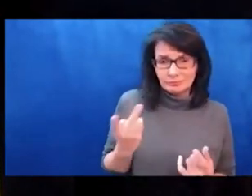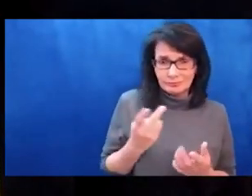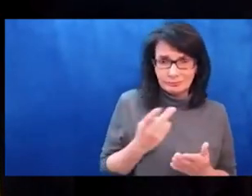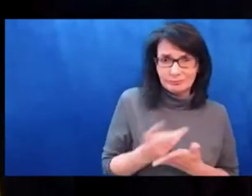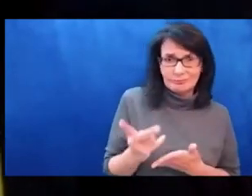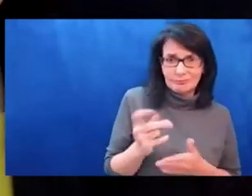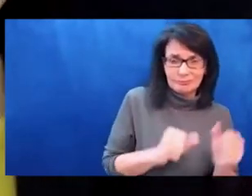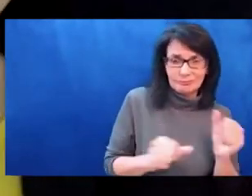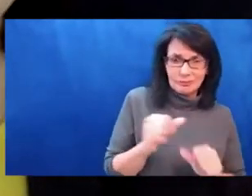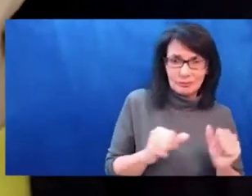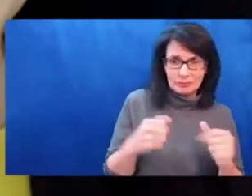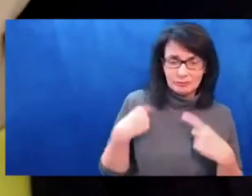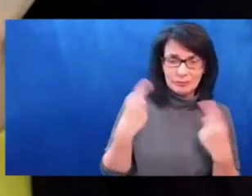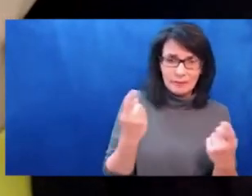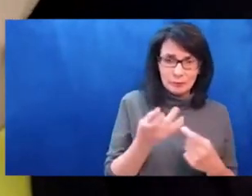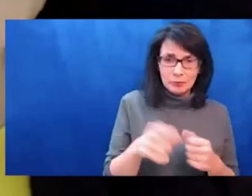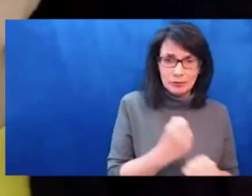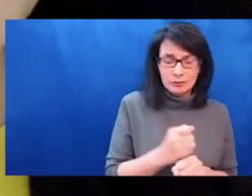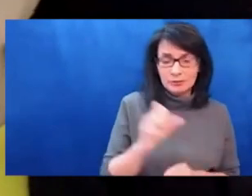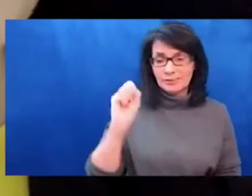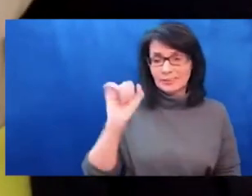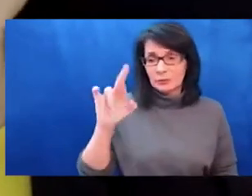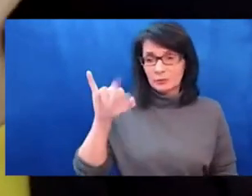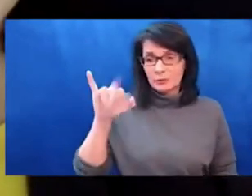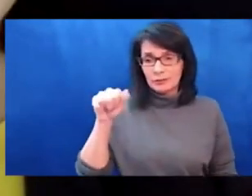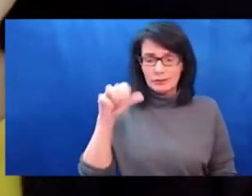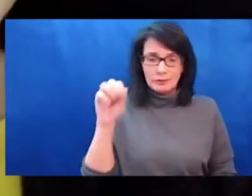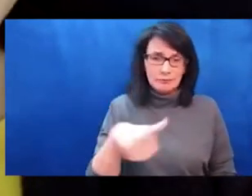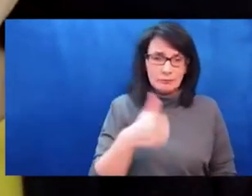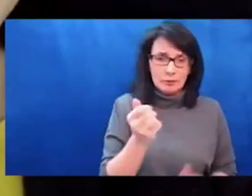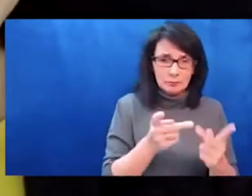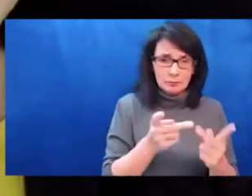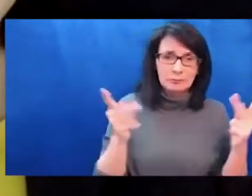and see where that goes. Yeah, please come on in.